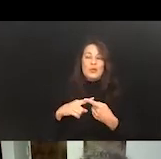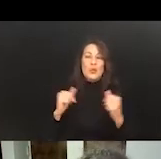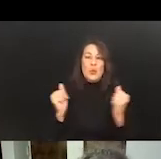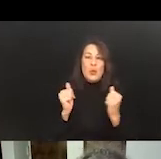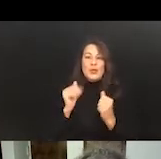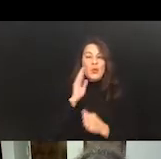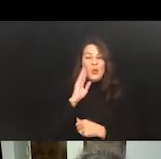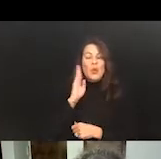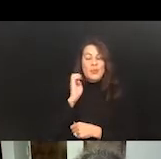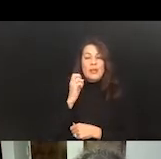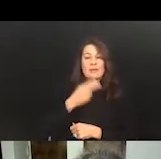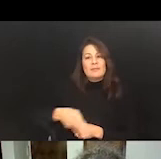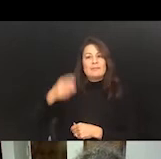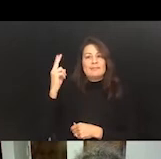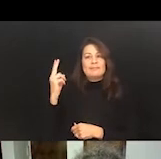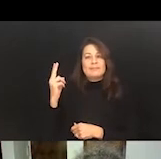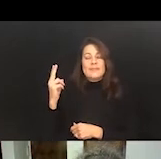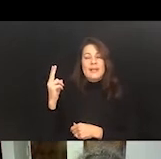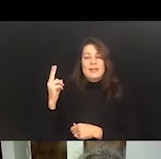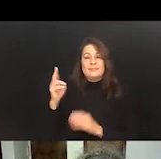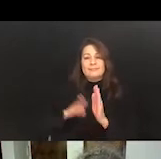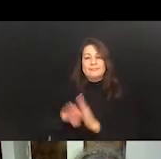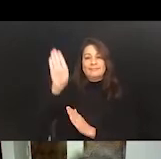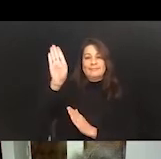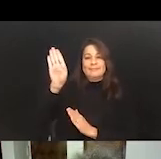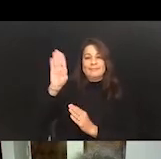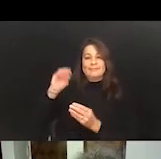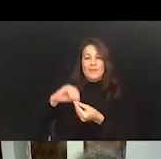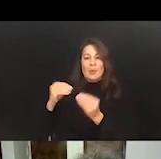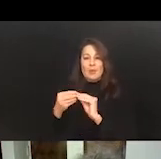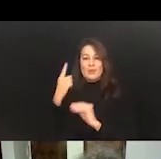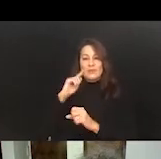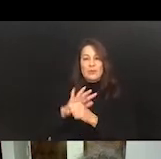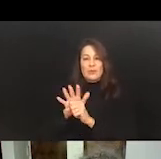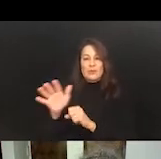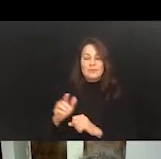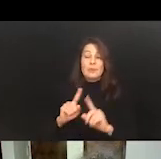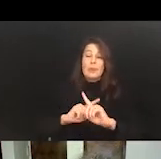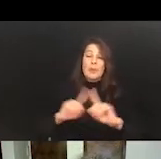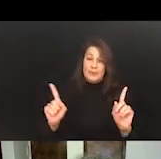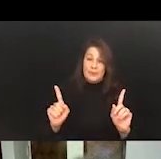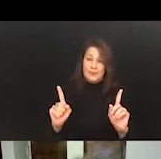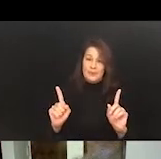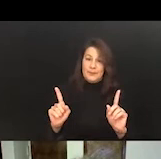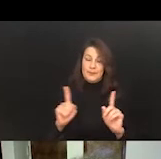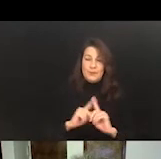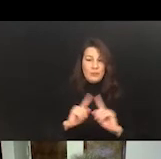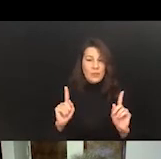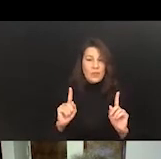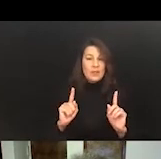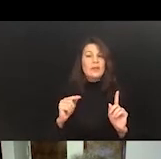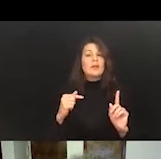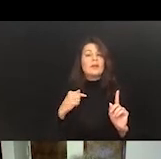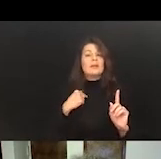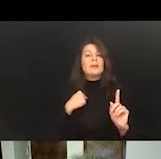spikes. And we're all seeing the numbers. And but, but what the silver